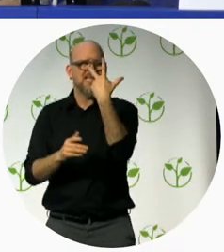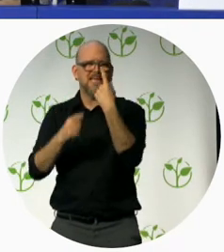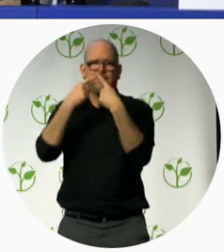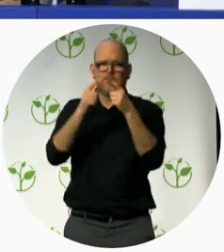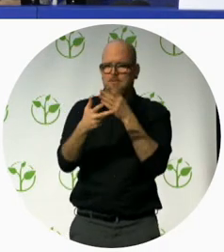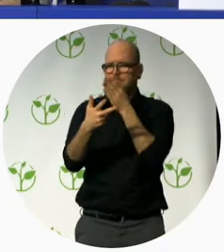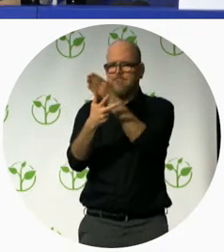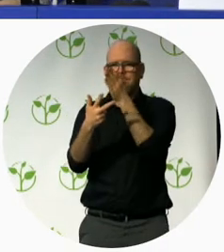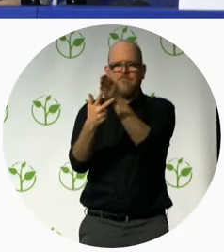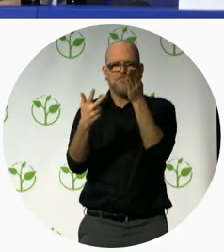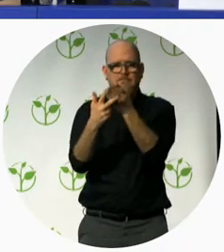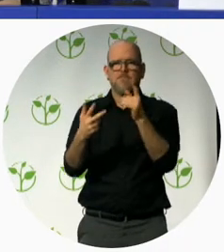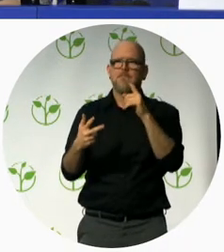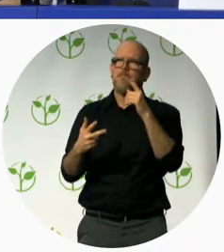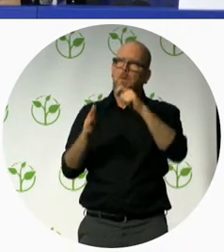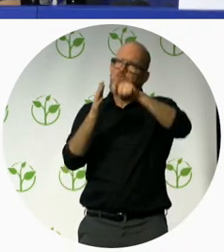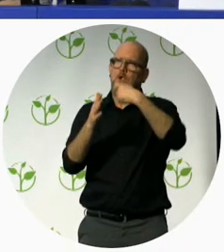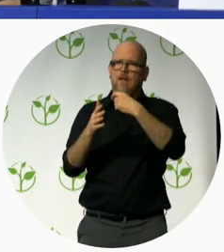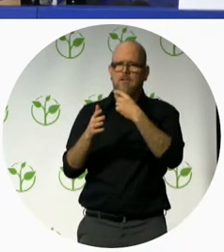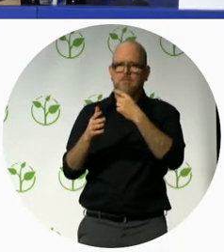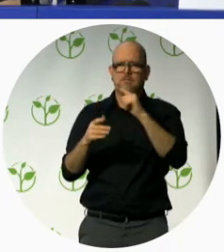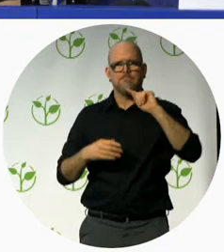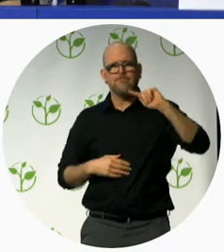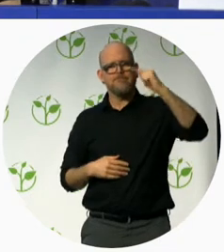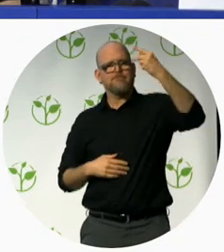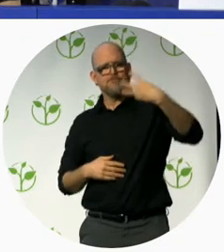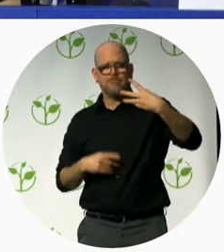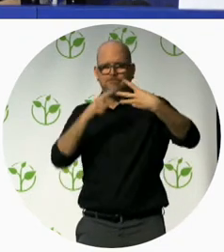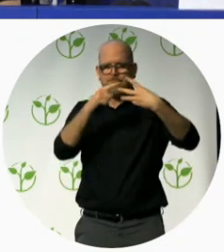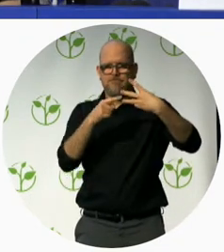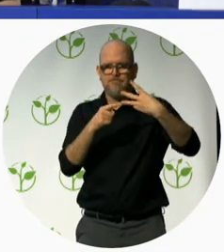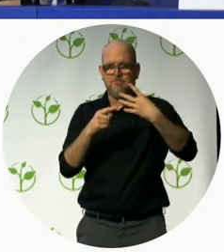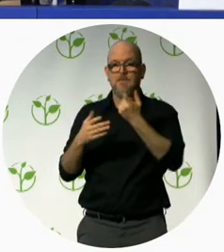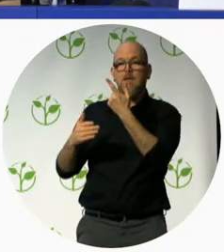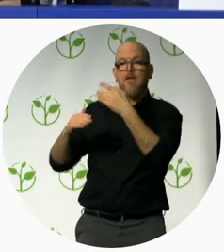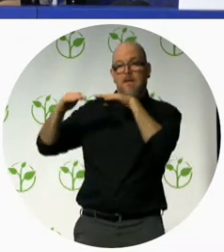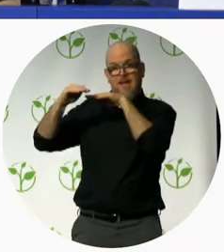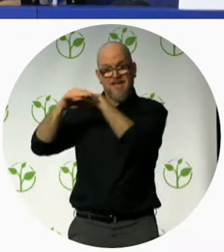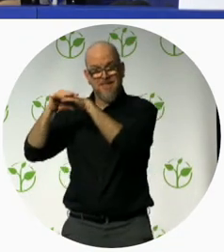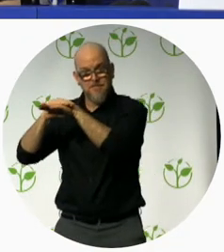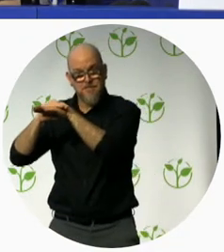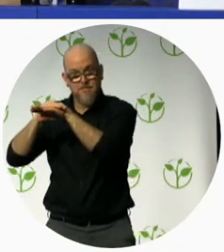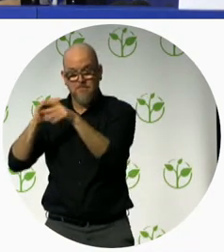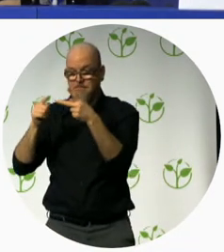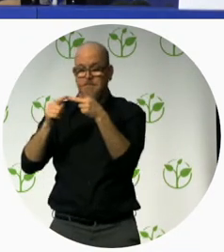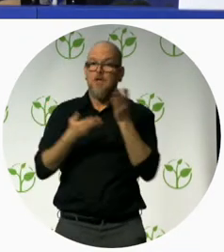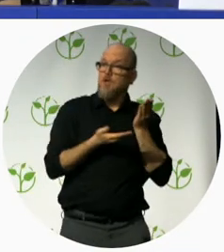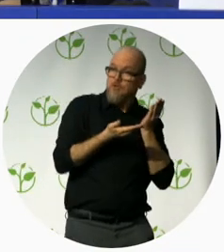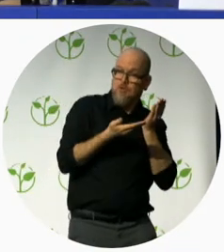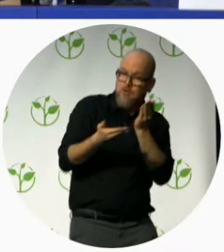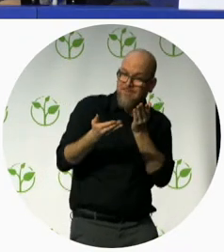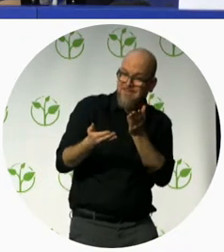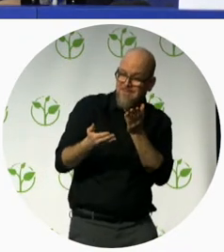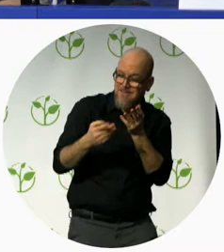physical accessibility accessibility accessibility in service and team education and training concerning physical